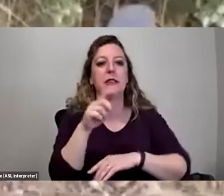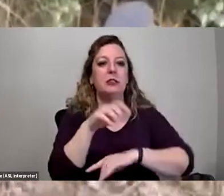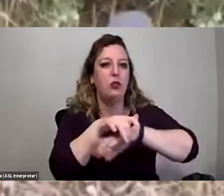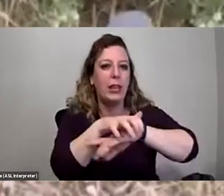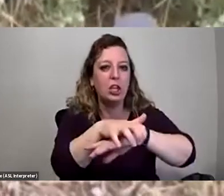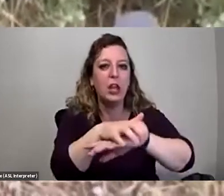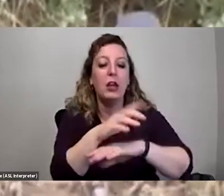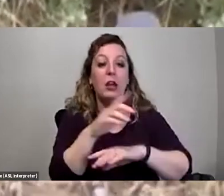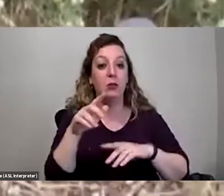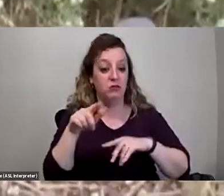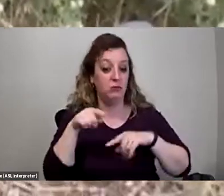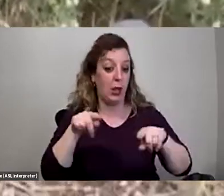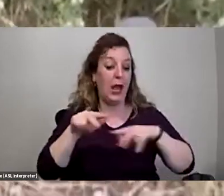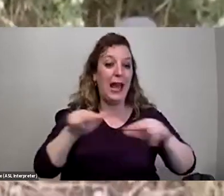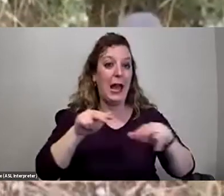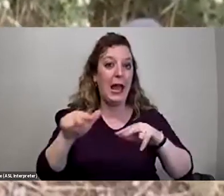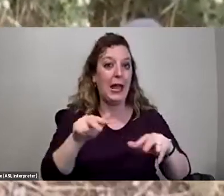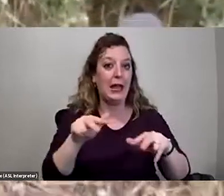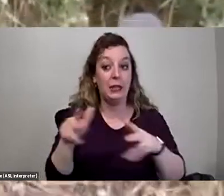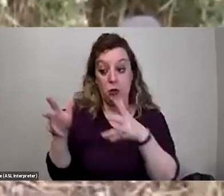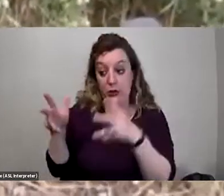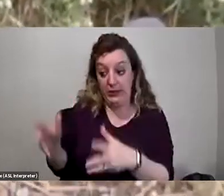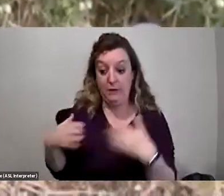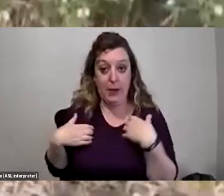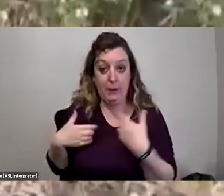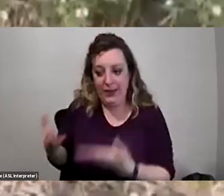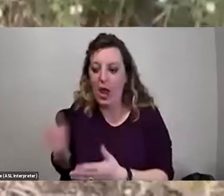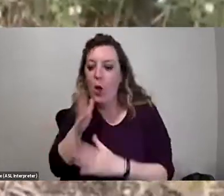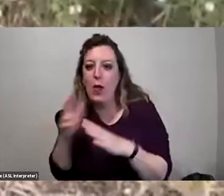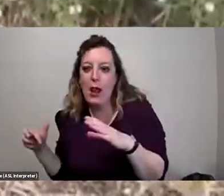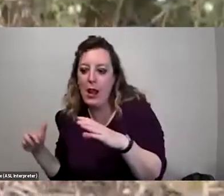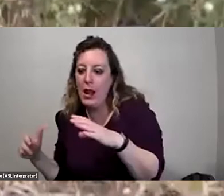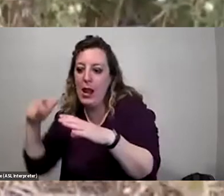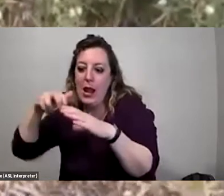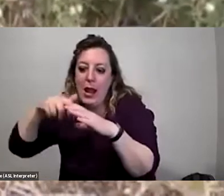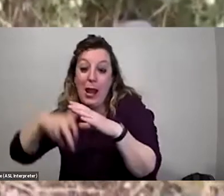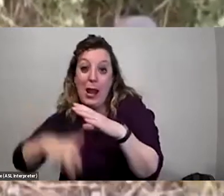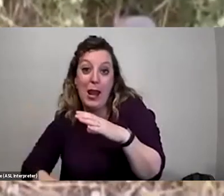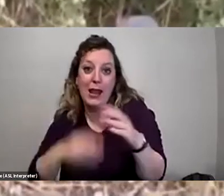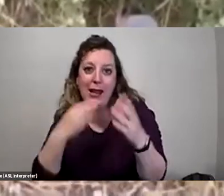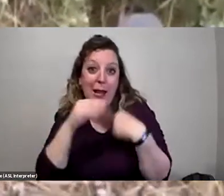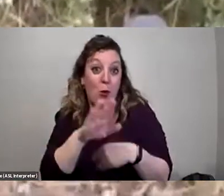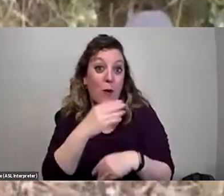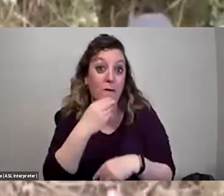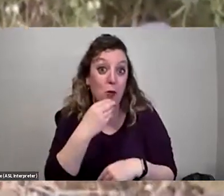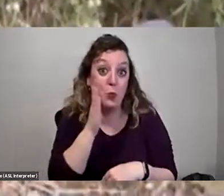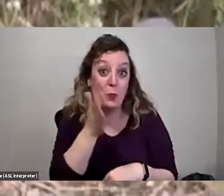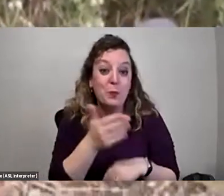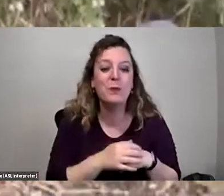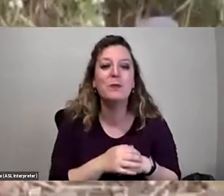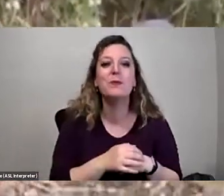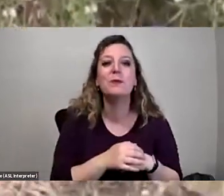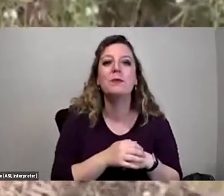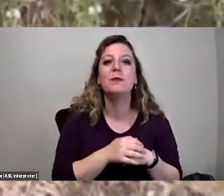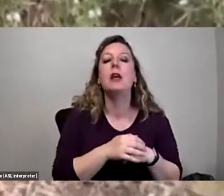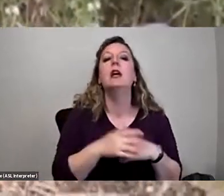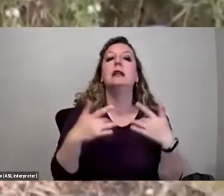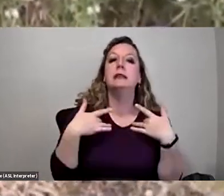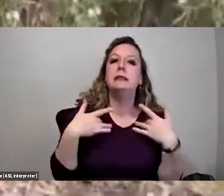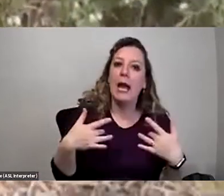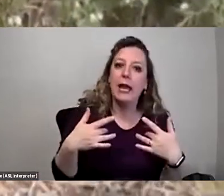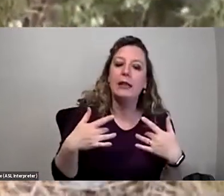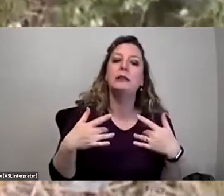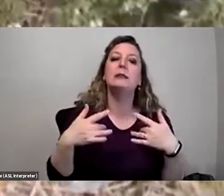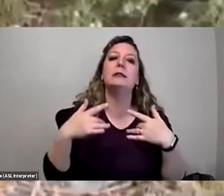you're hiking and you leave your backpack on the ground, they will crawl into it and eat your trail mix. They should be nocturnal. You see those